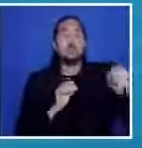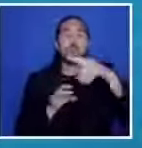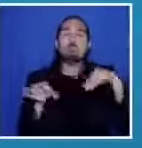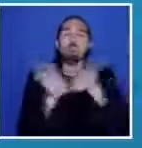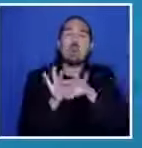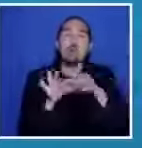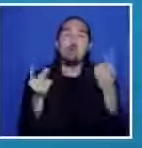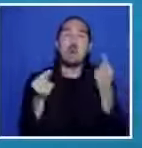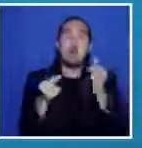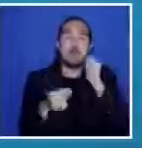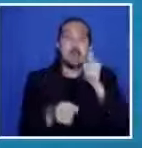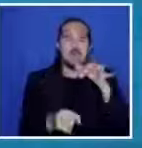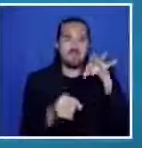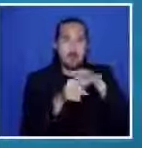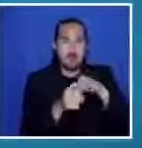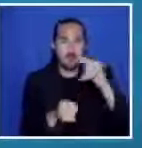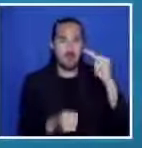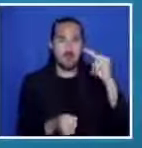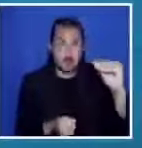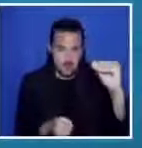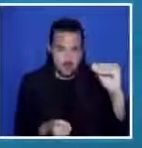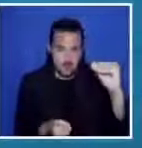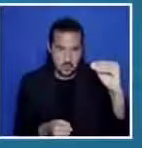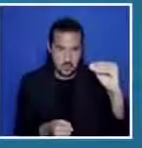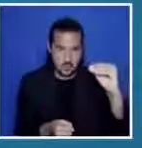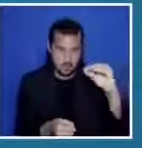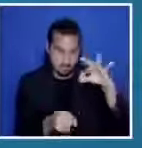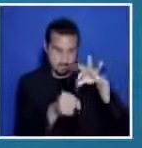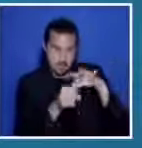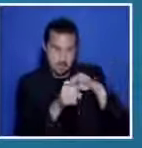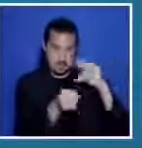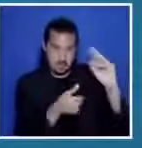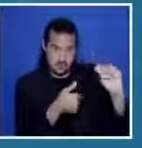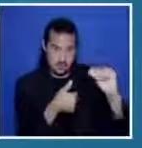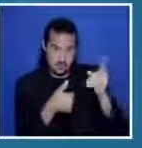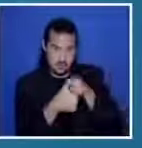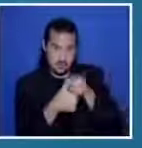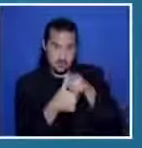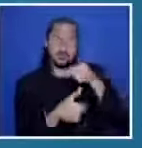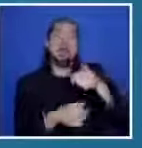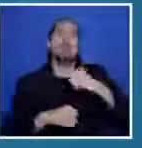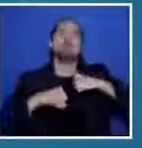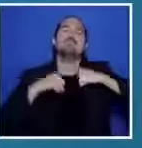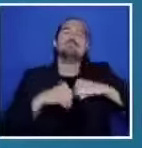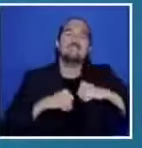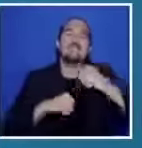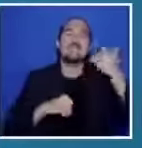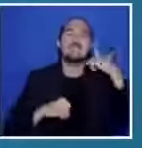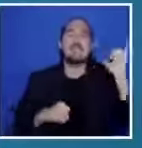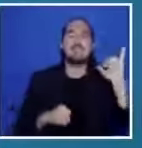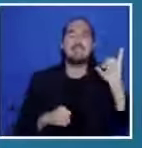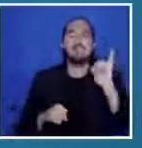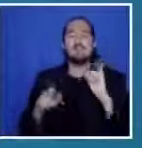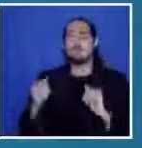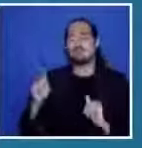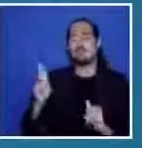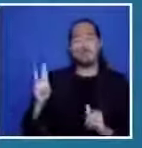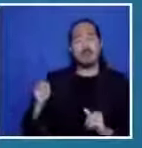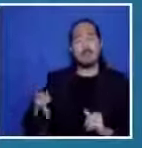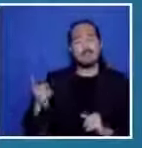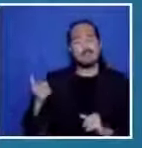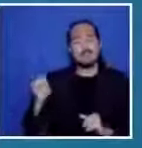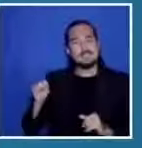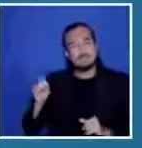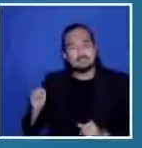Voting no We'll be protecting california from trump republicans trying to block us from beating this pandemic That's right